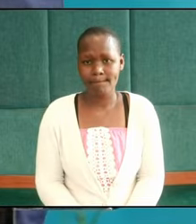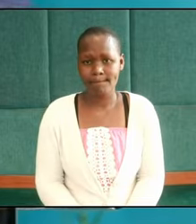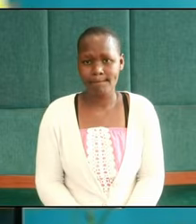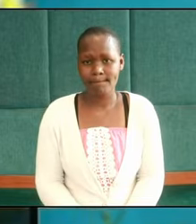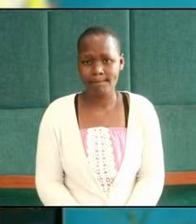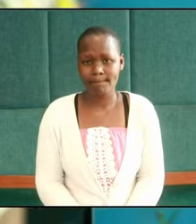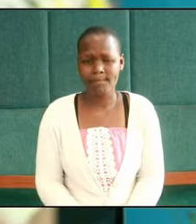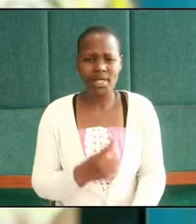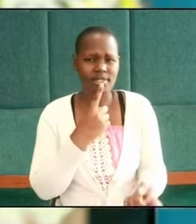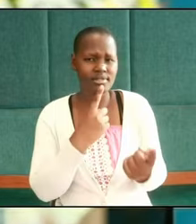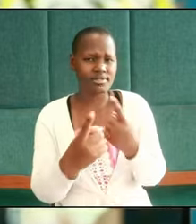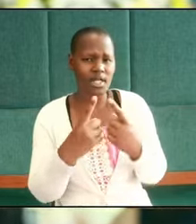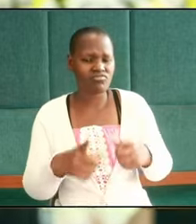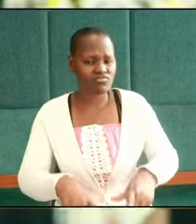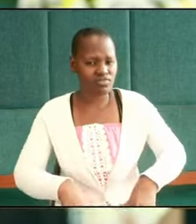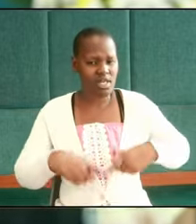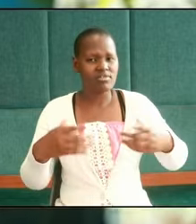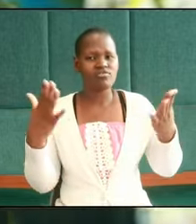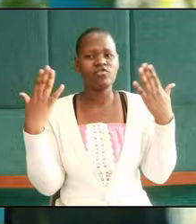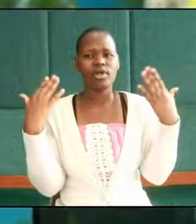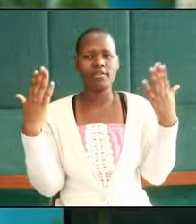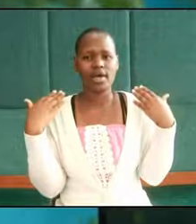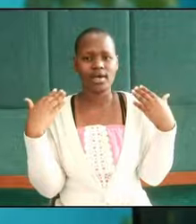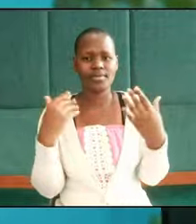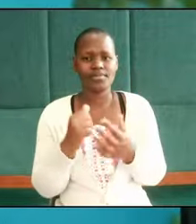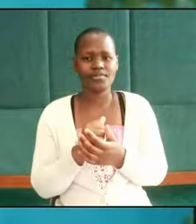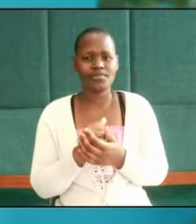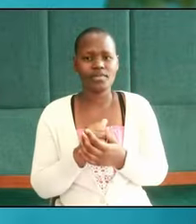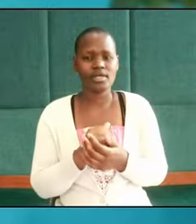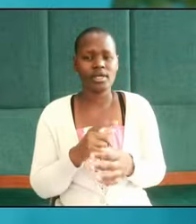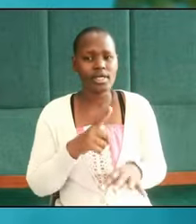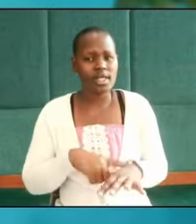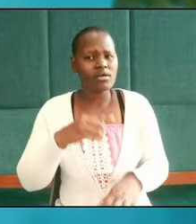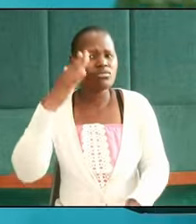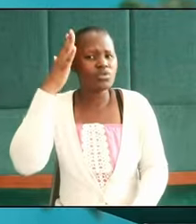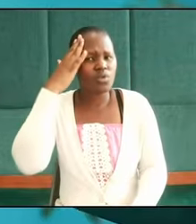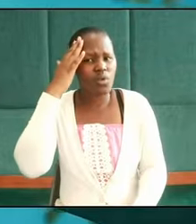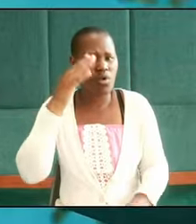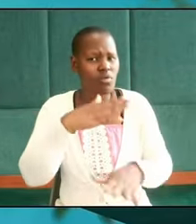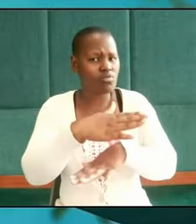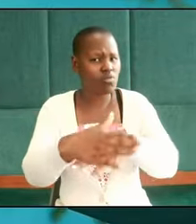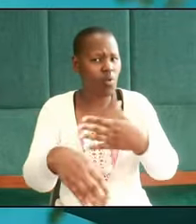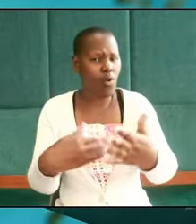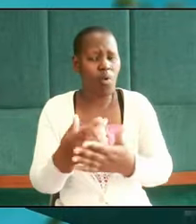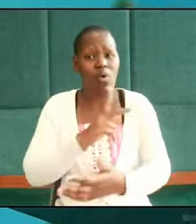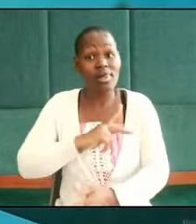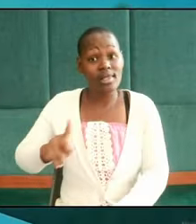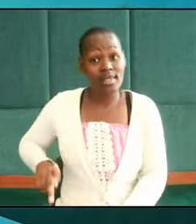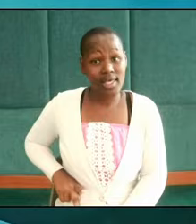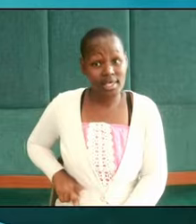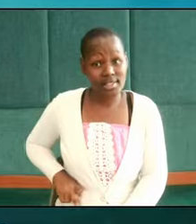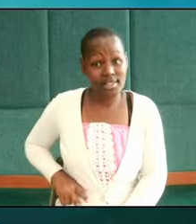by telling him live forever when he knew that all the kings that